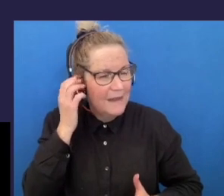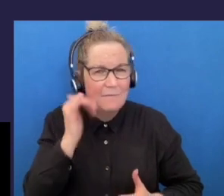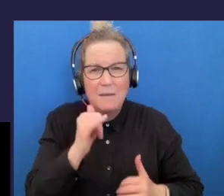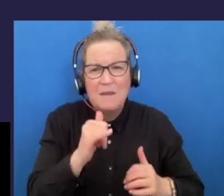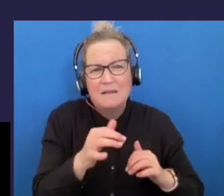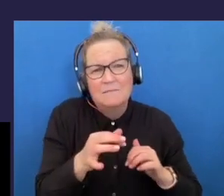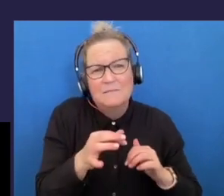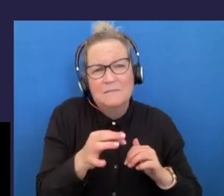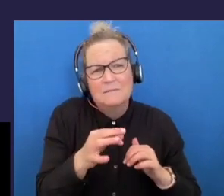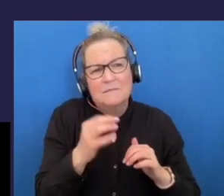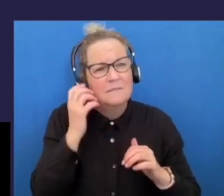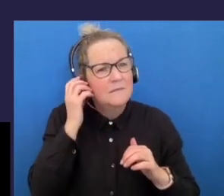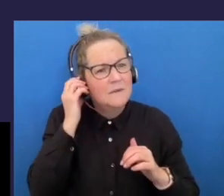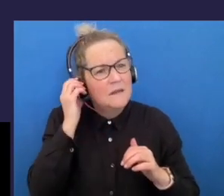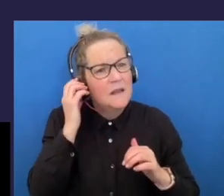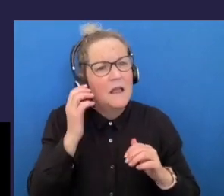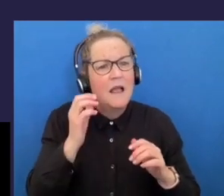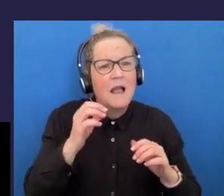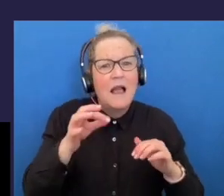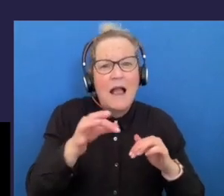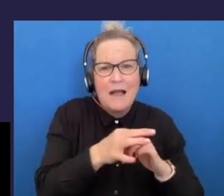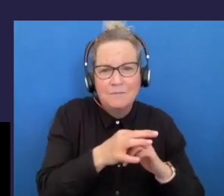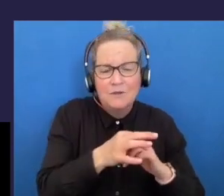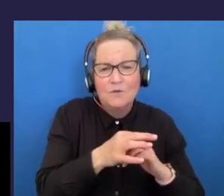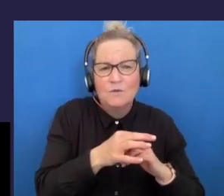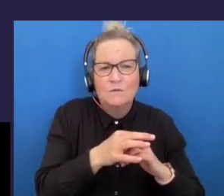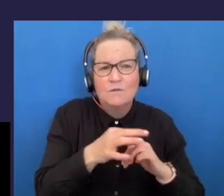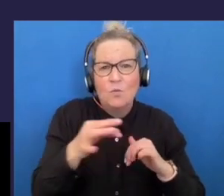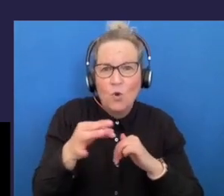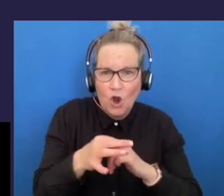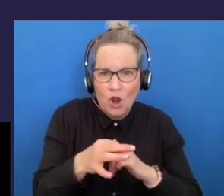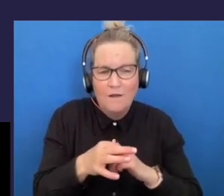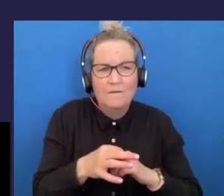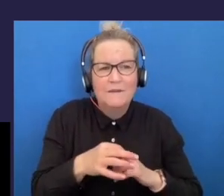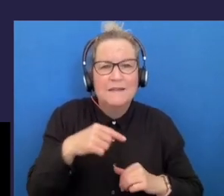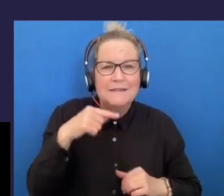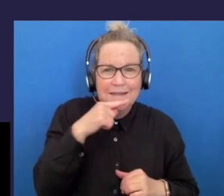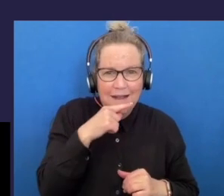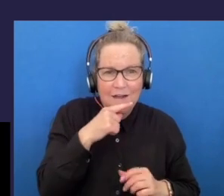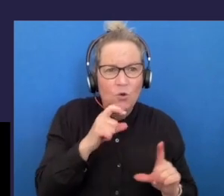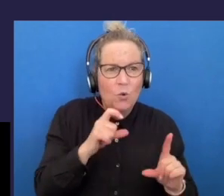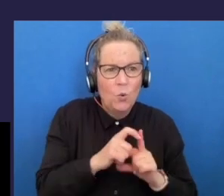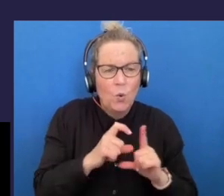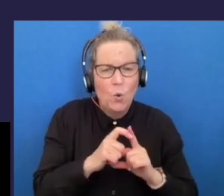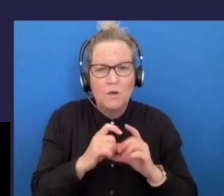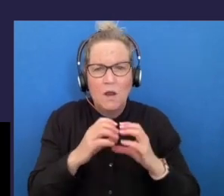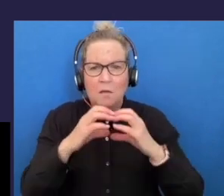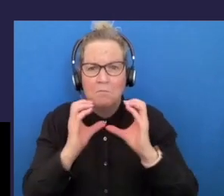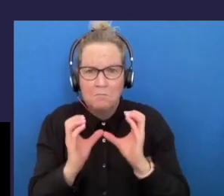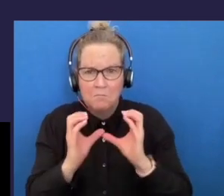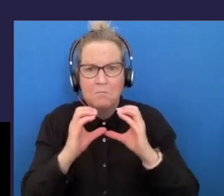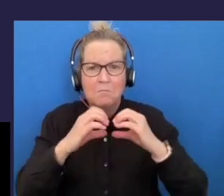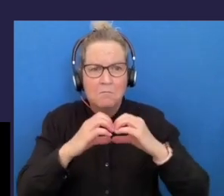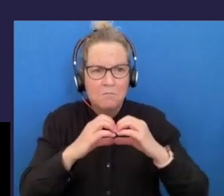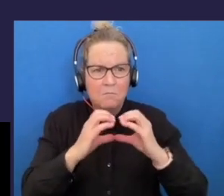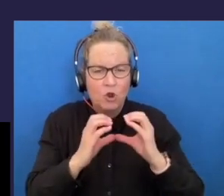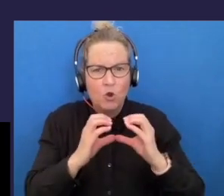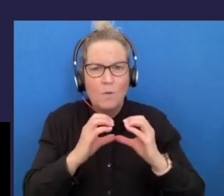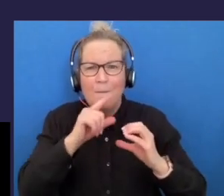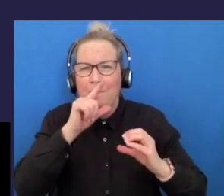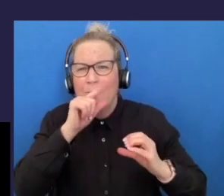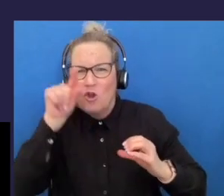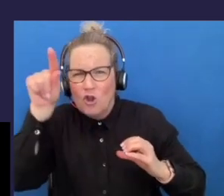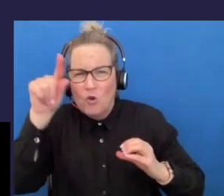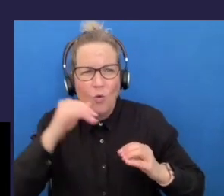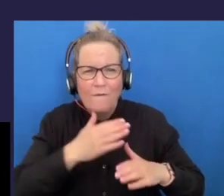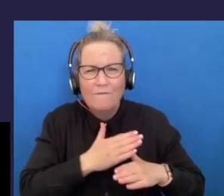mother daughter you know it doesn't matter which one you are it doesn't matter whether you're the bird or the fish it's just